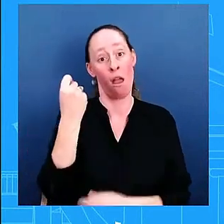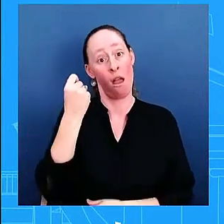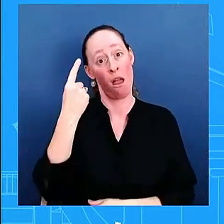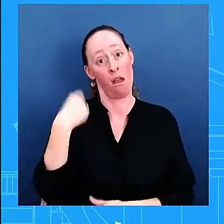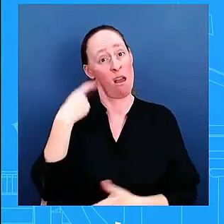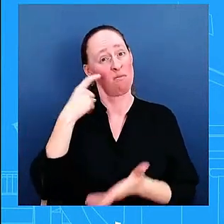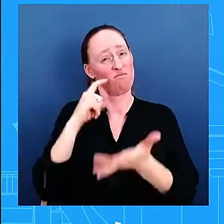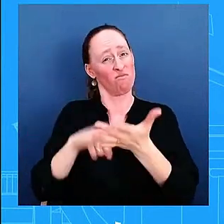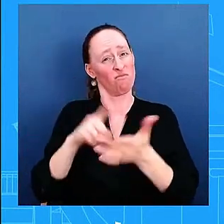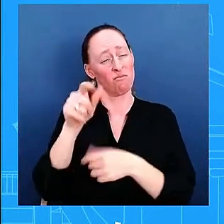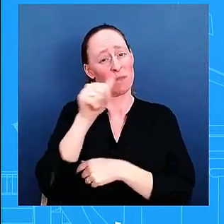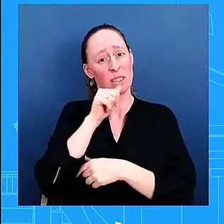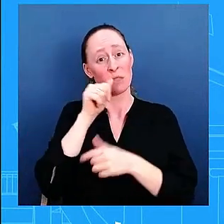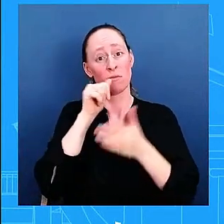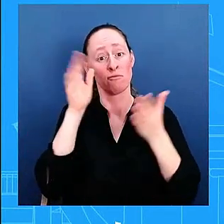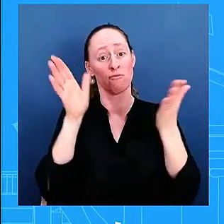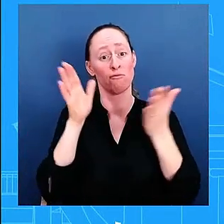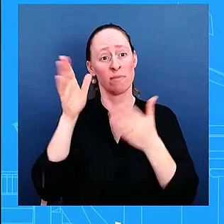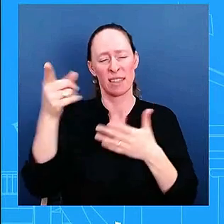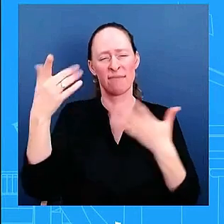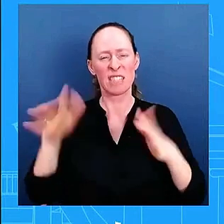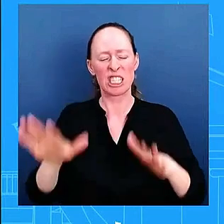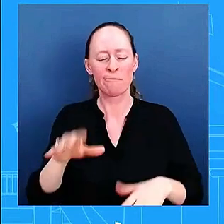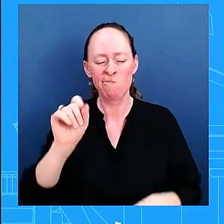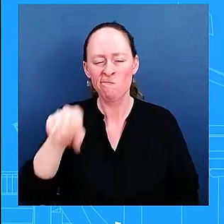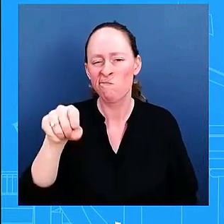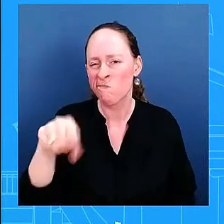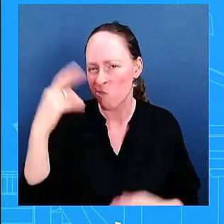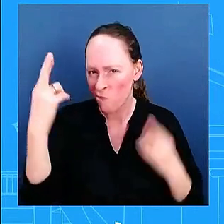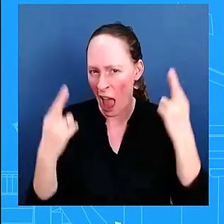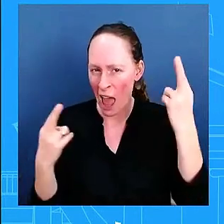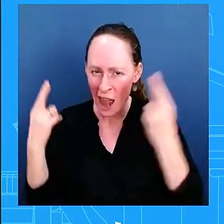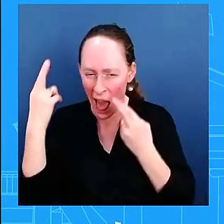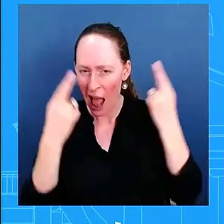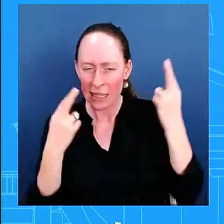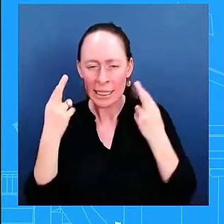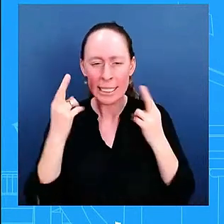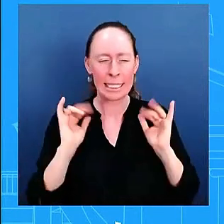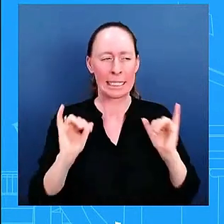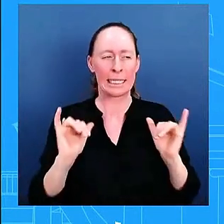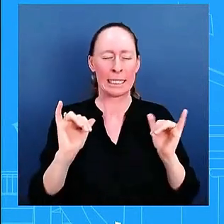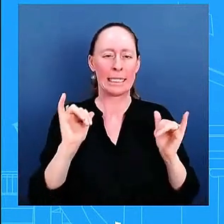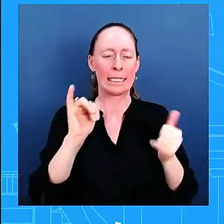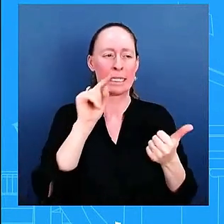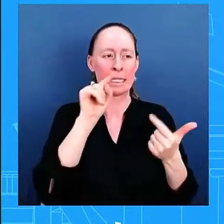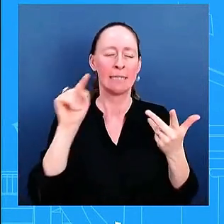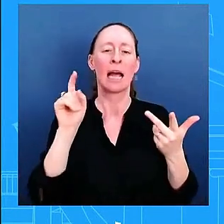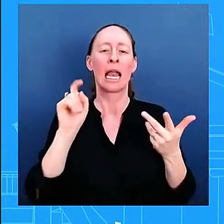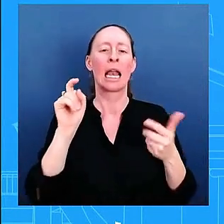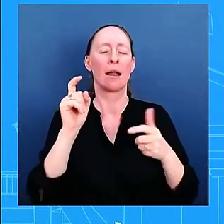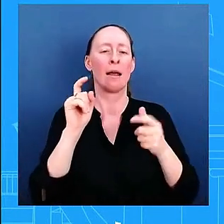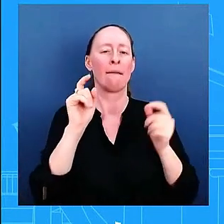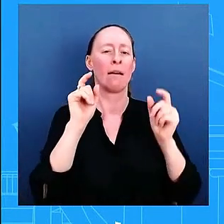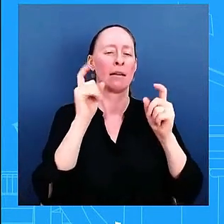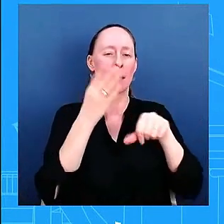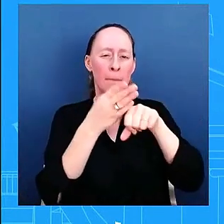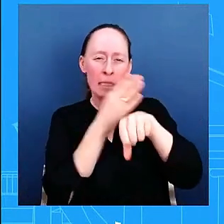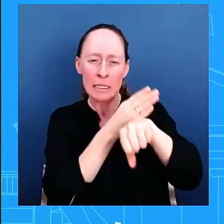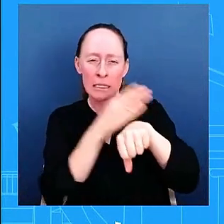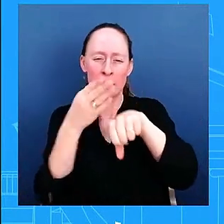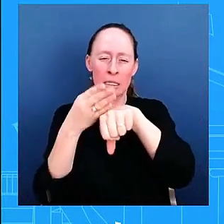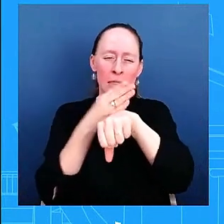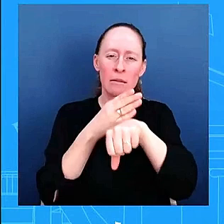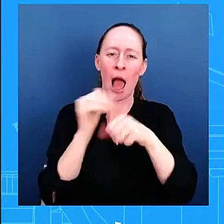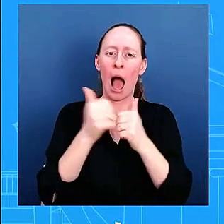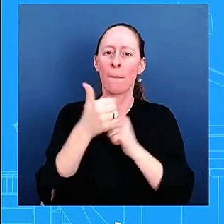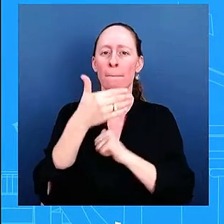shortcomings uh and they have taken several steps to enhance the former president's protection and so they're continuing to do that work and the president has